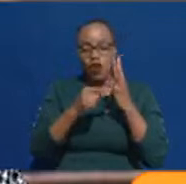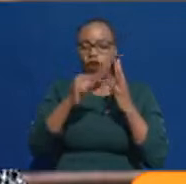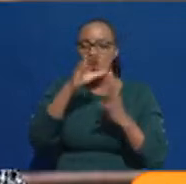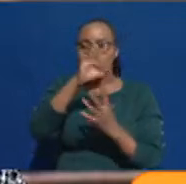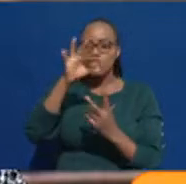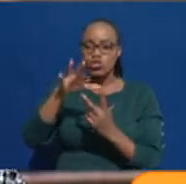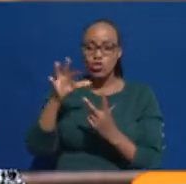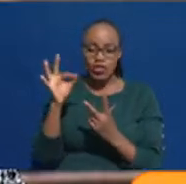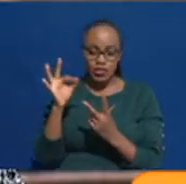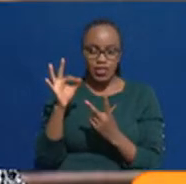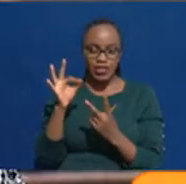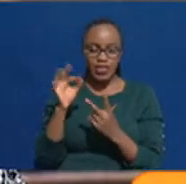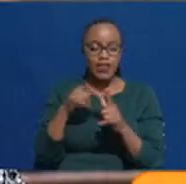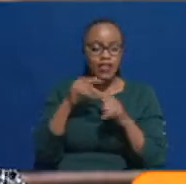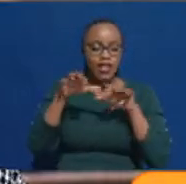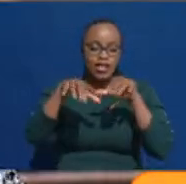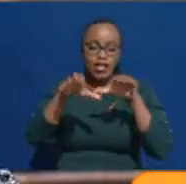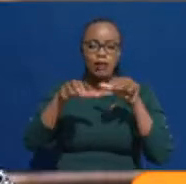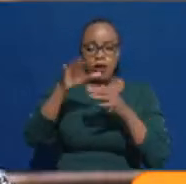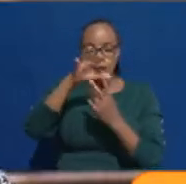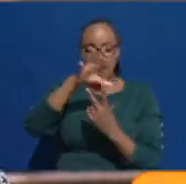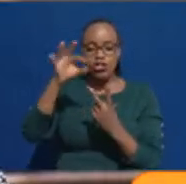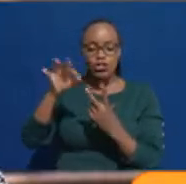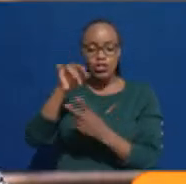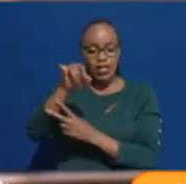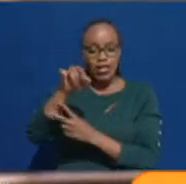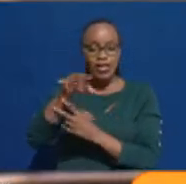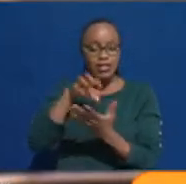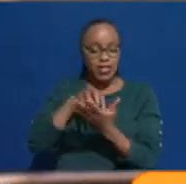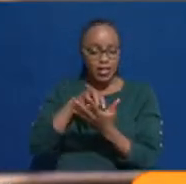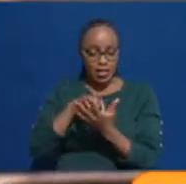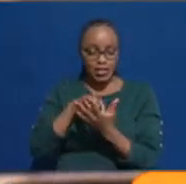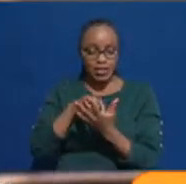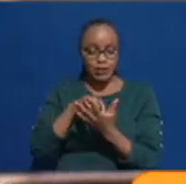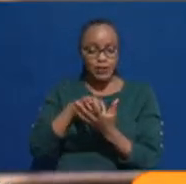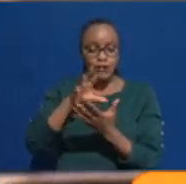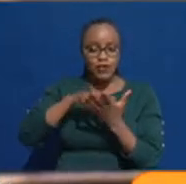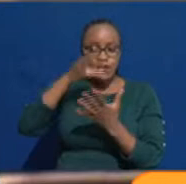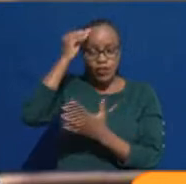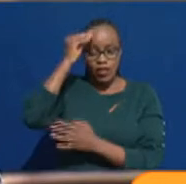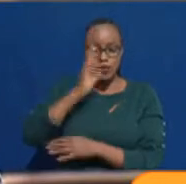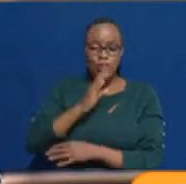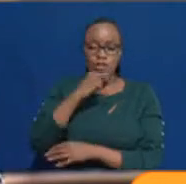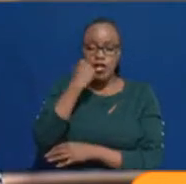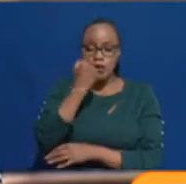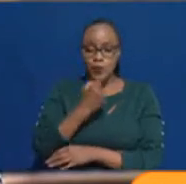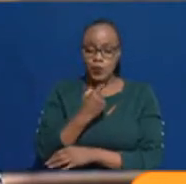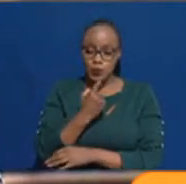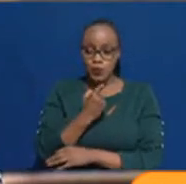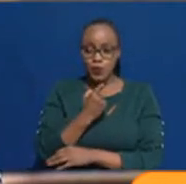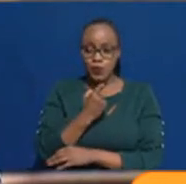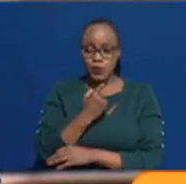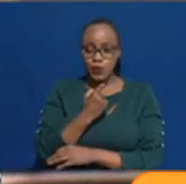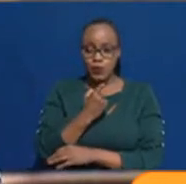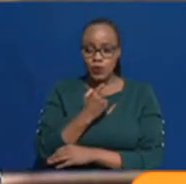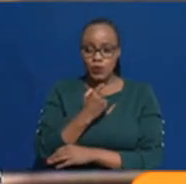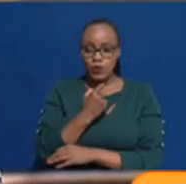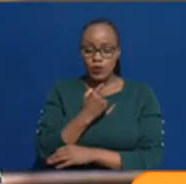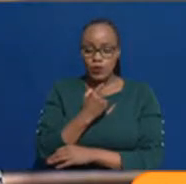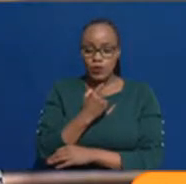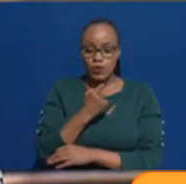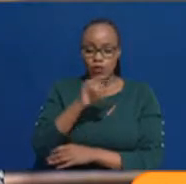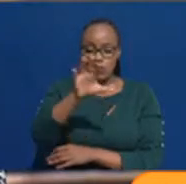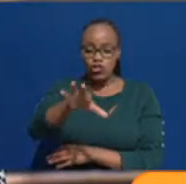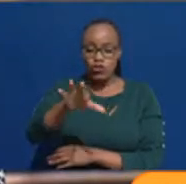it takes you now to your diploma choices. So in this case of the student who made